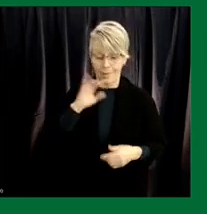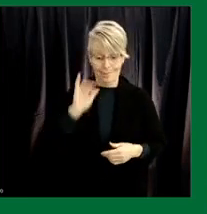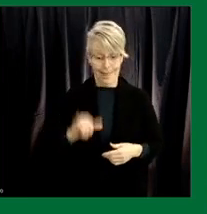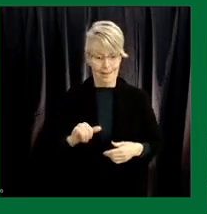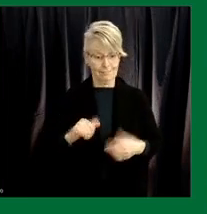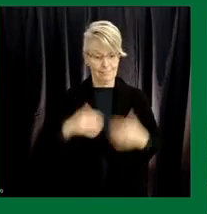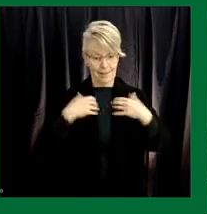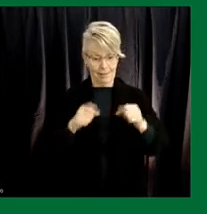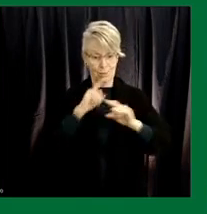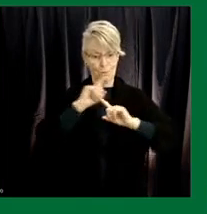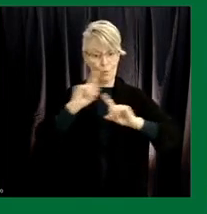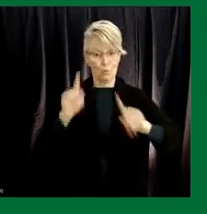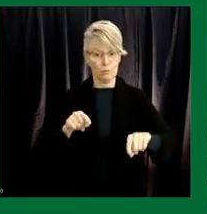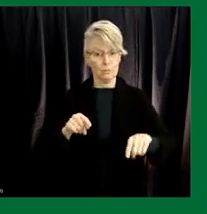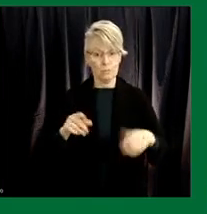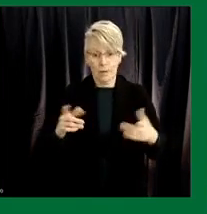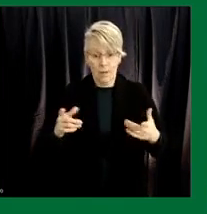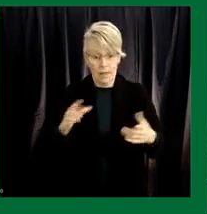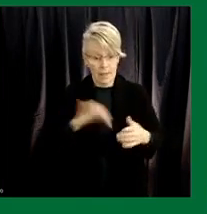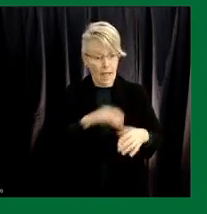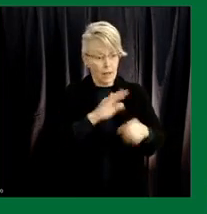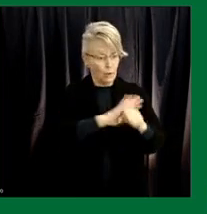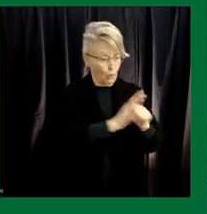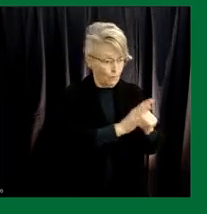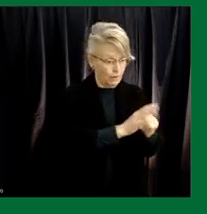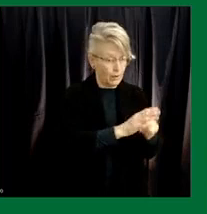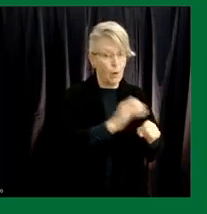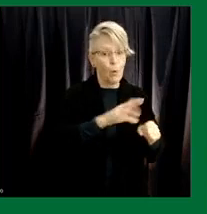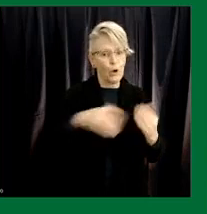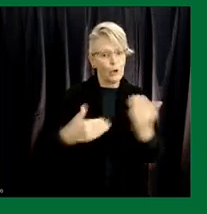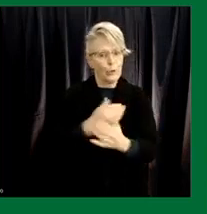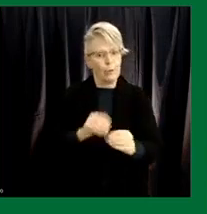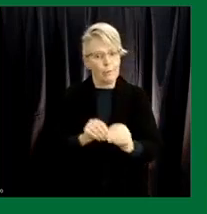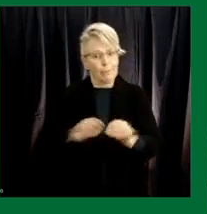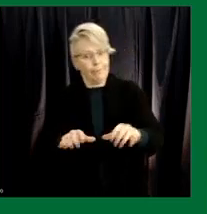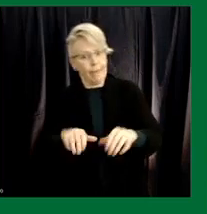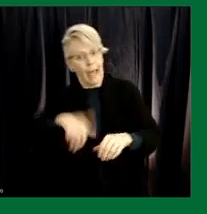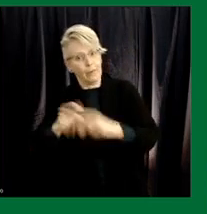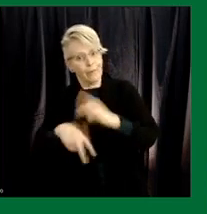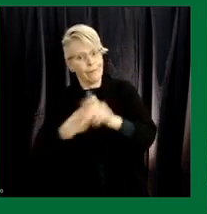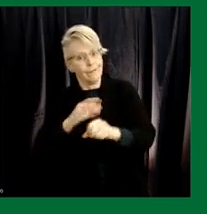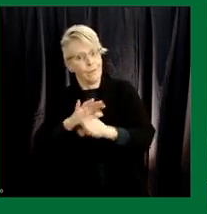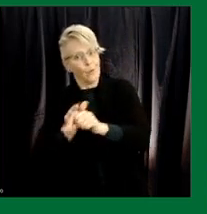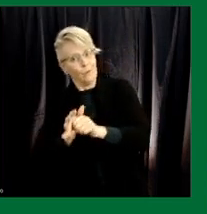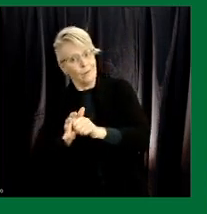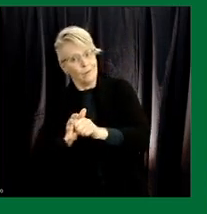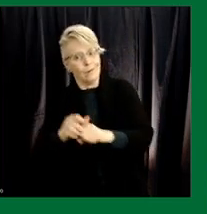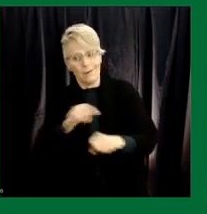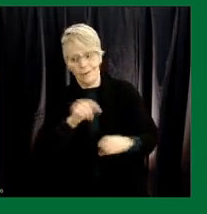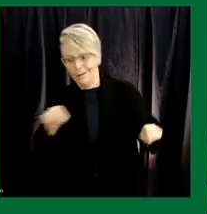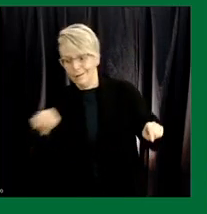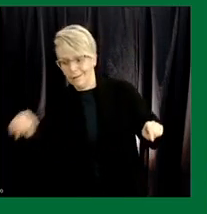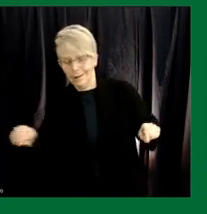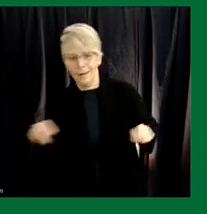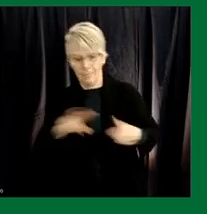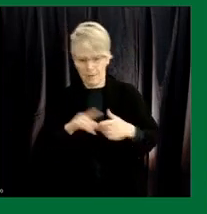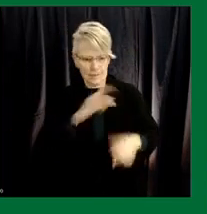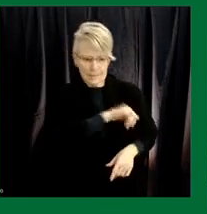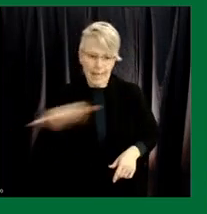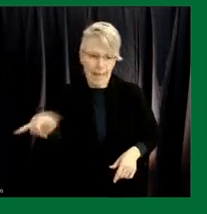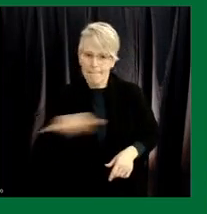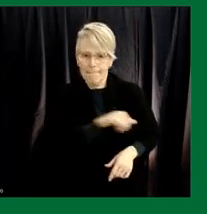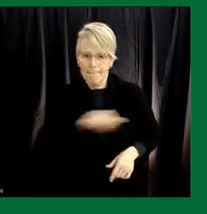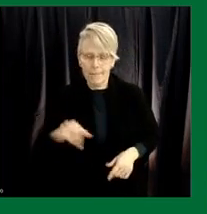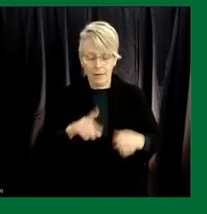are effective with variants as they are effective with the original covet 19 virus that we have as dr